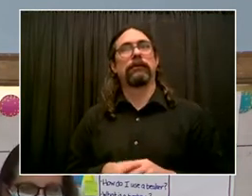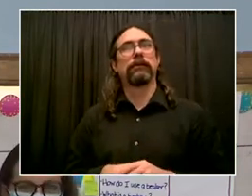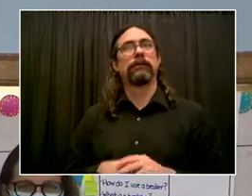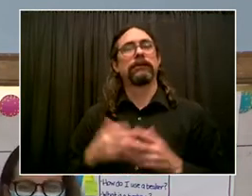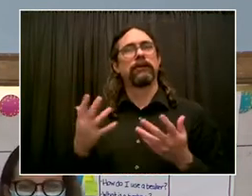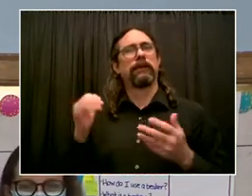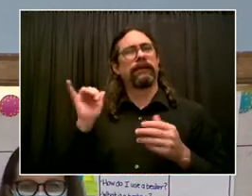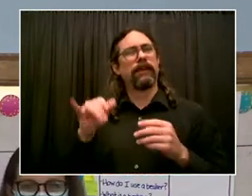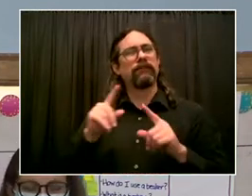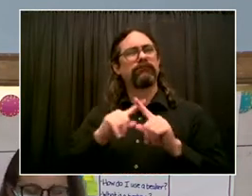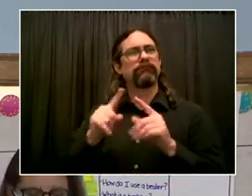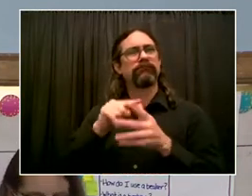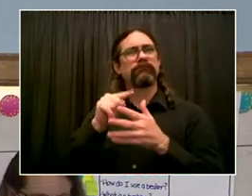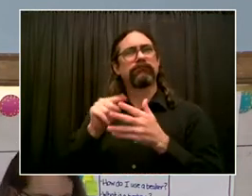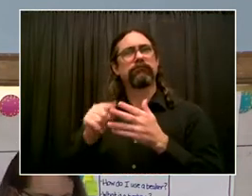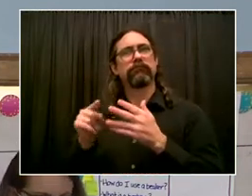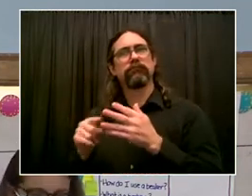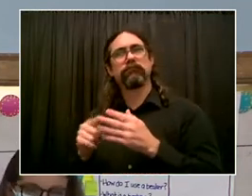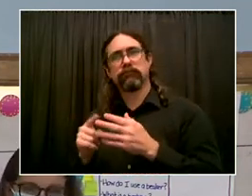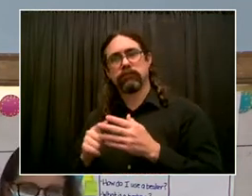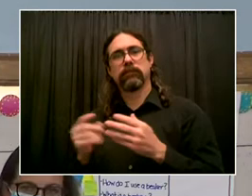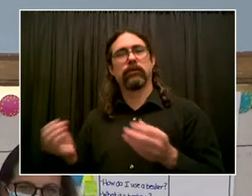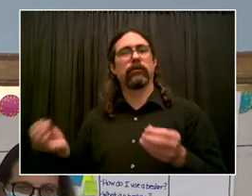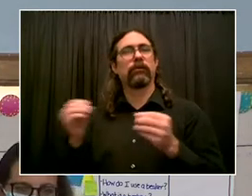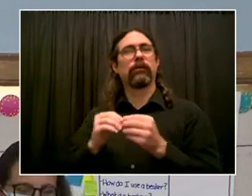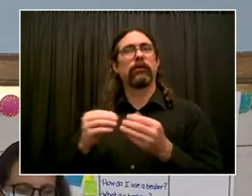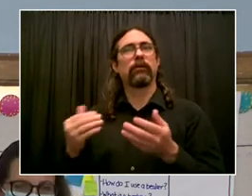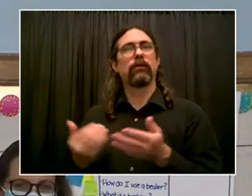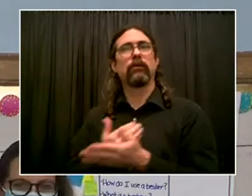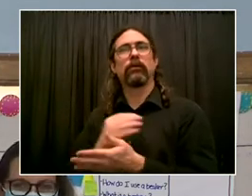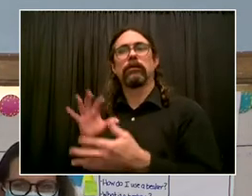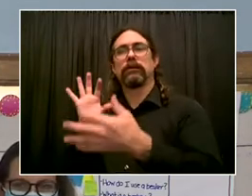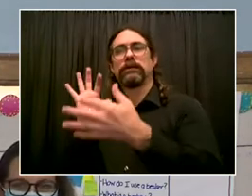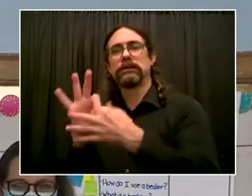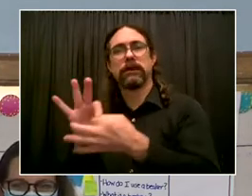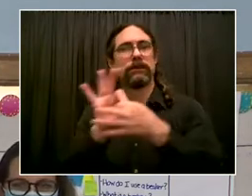I think, starved for since since this pandemic started.